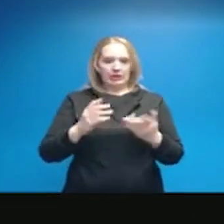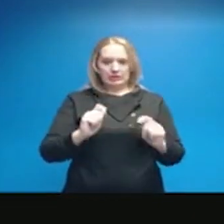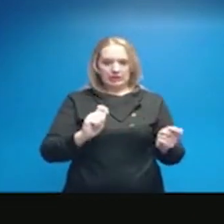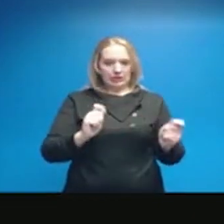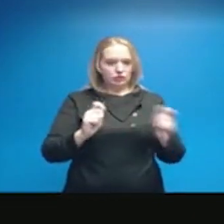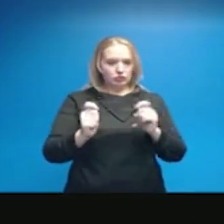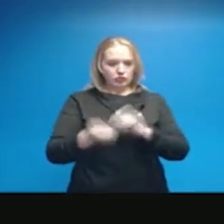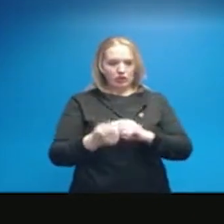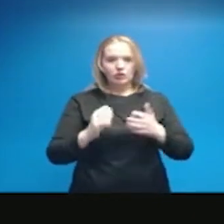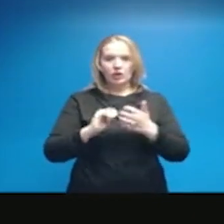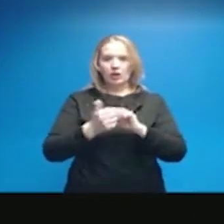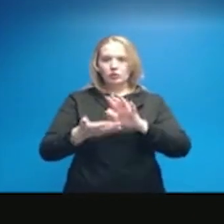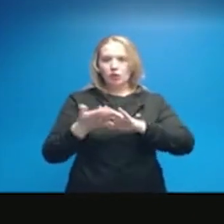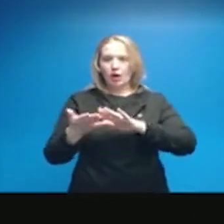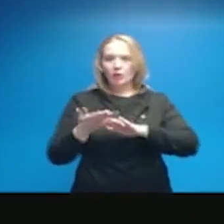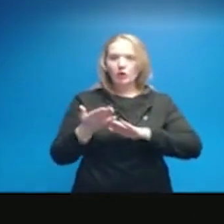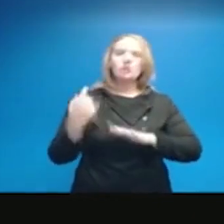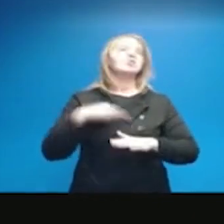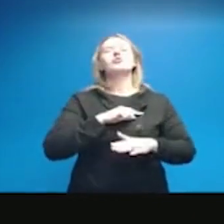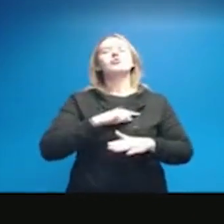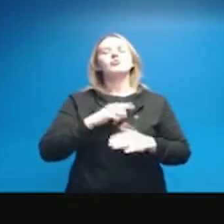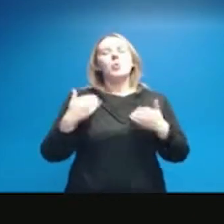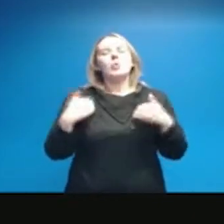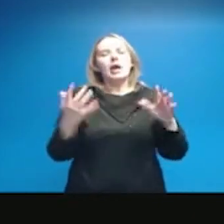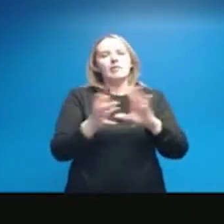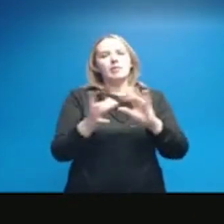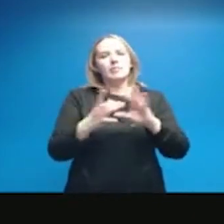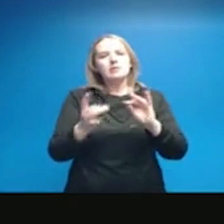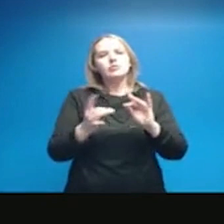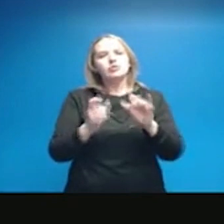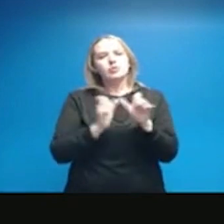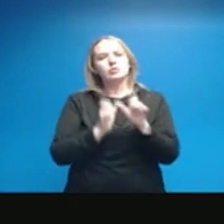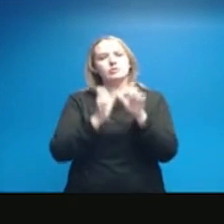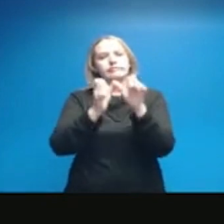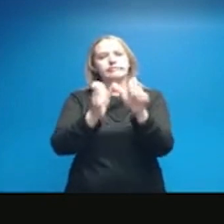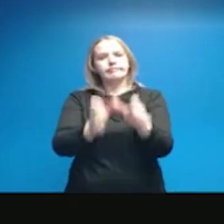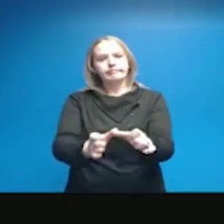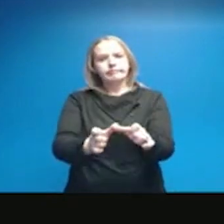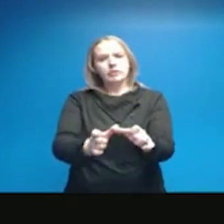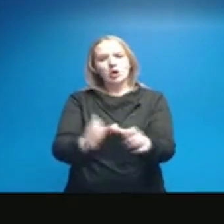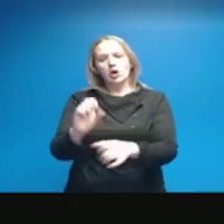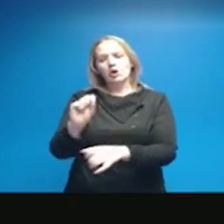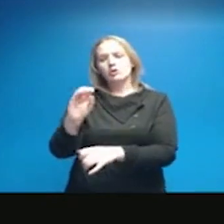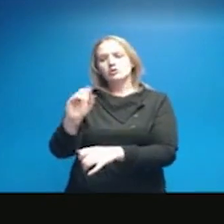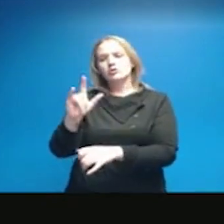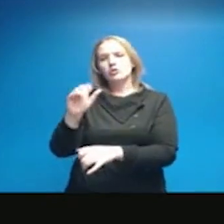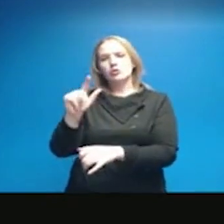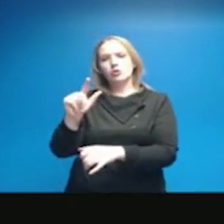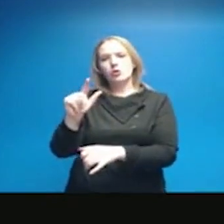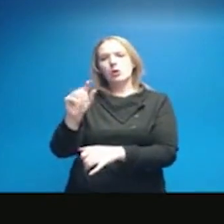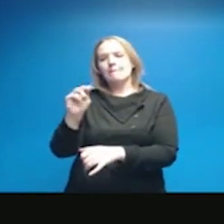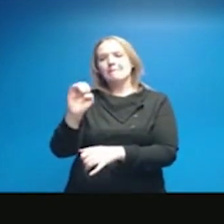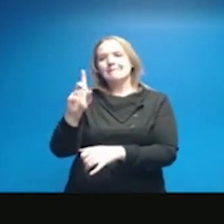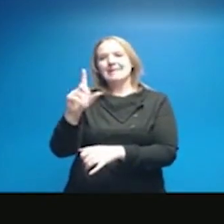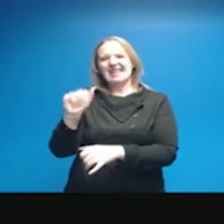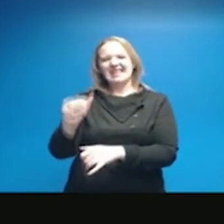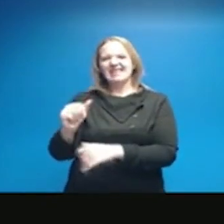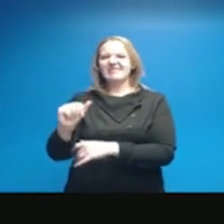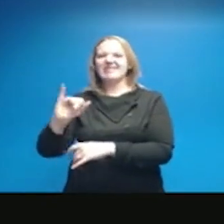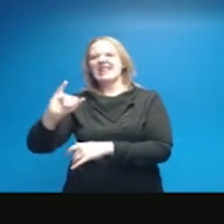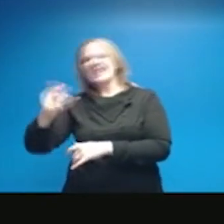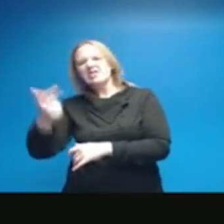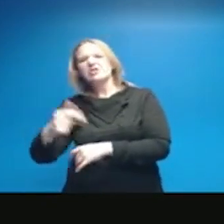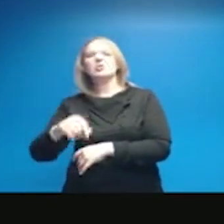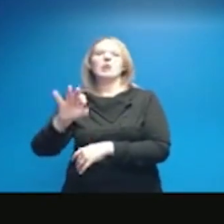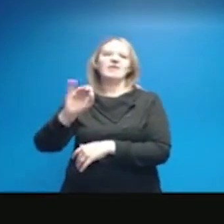things are operating. And so, we do have messages that we will maintain on social media on our website. And we do have subscriptions that